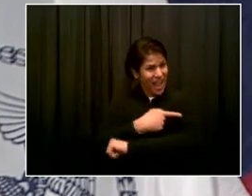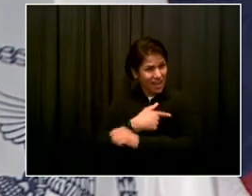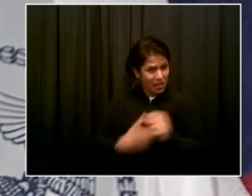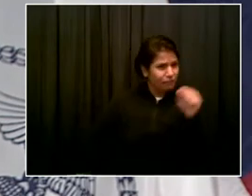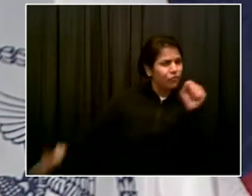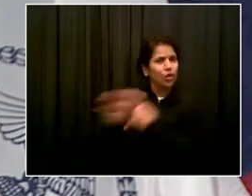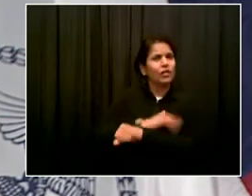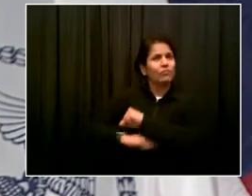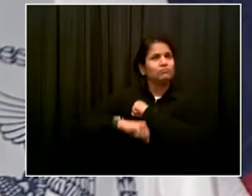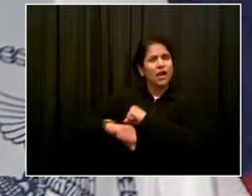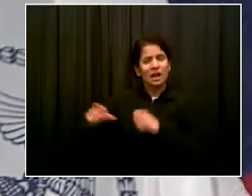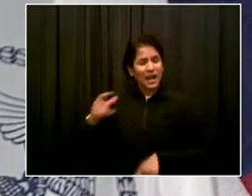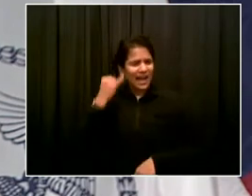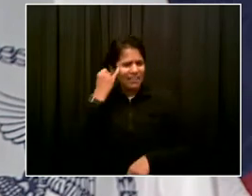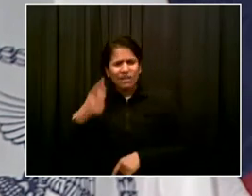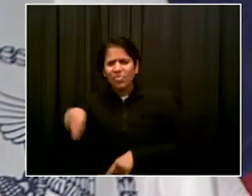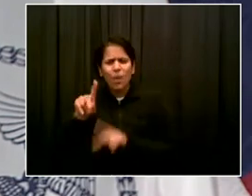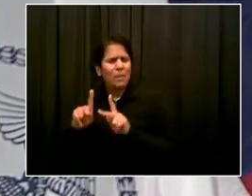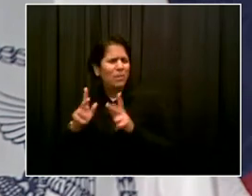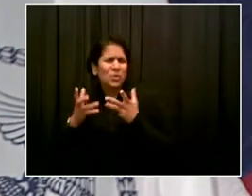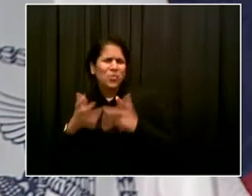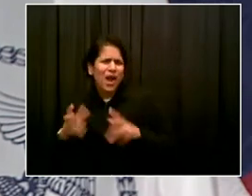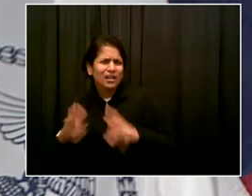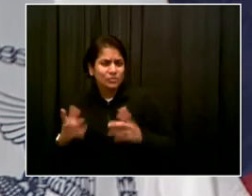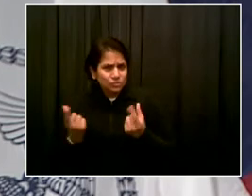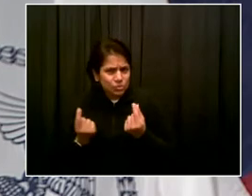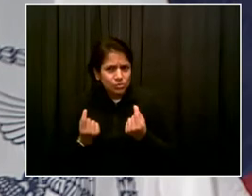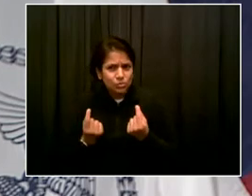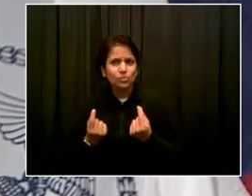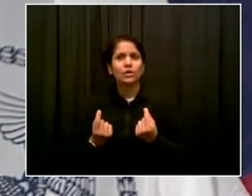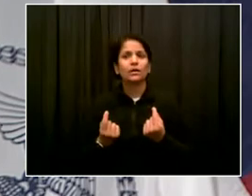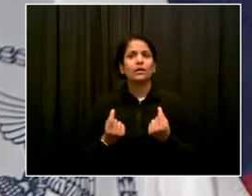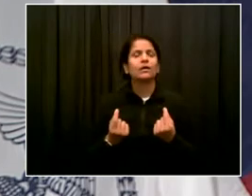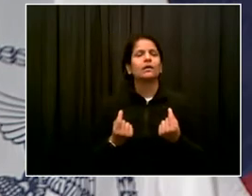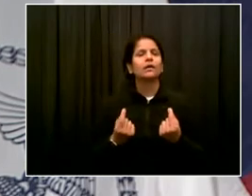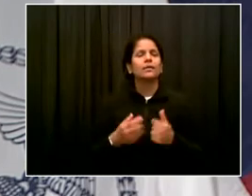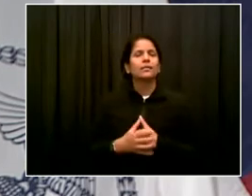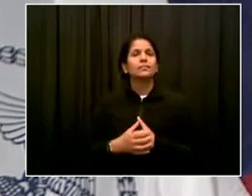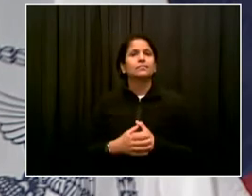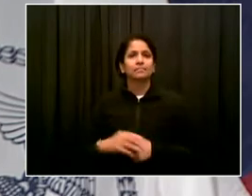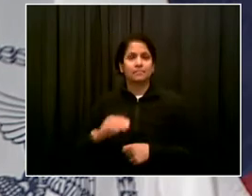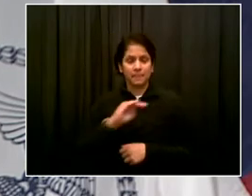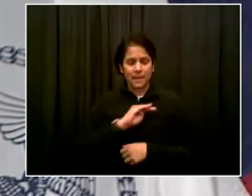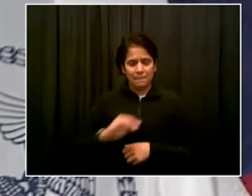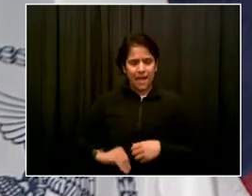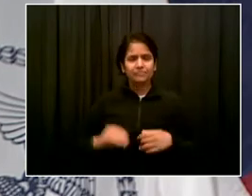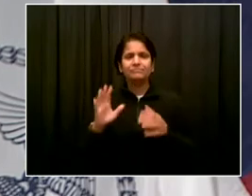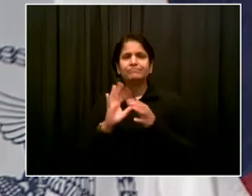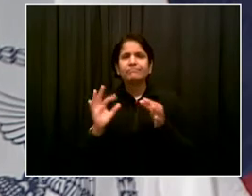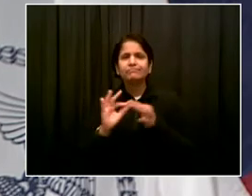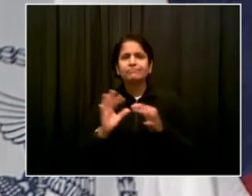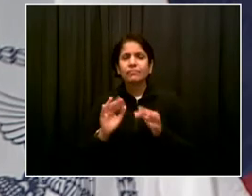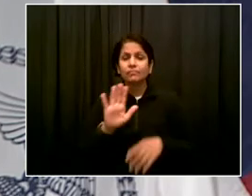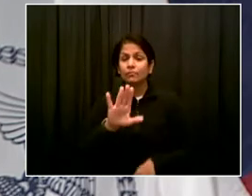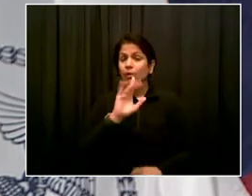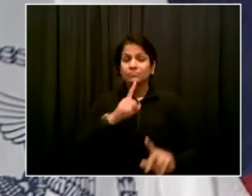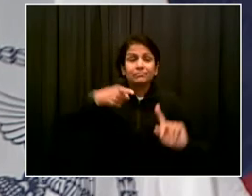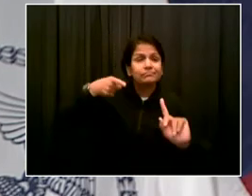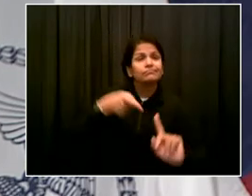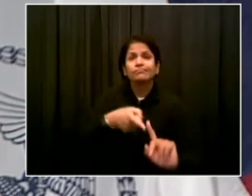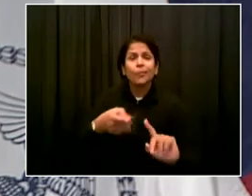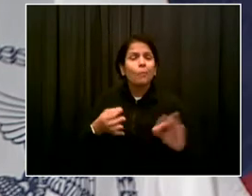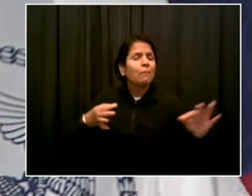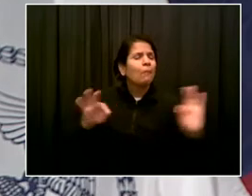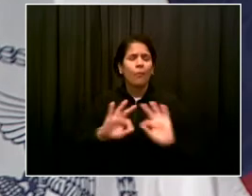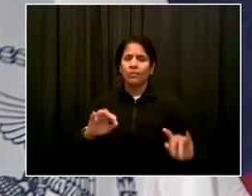very, very important question, Juan Manuel. So just to put things in perspective, as of today, we've got 3.8 million people have